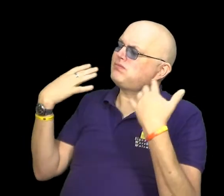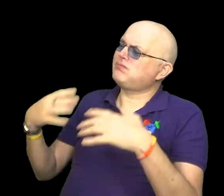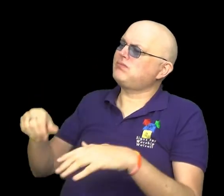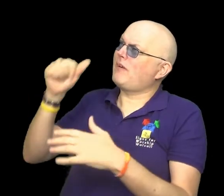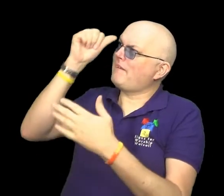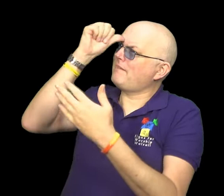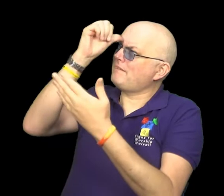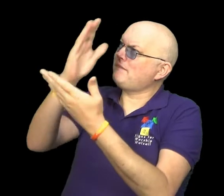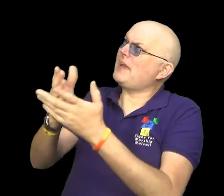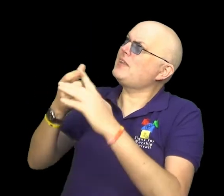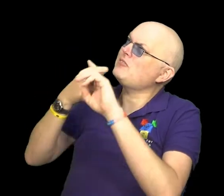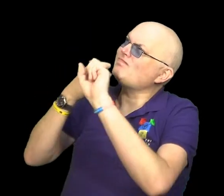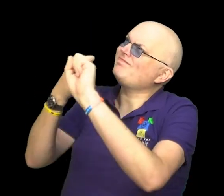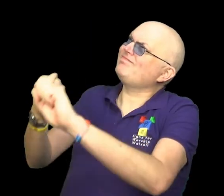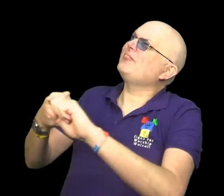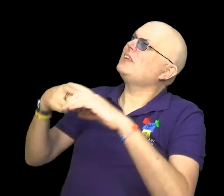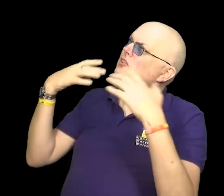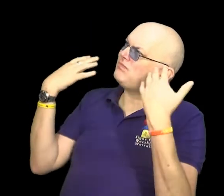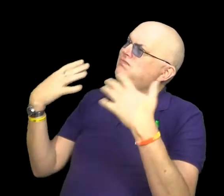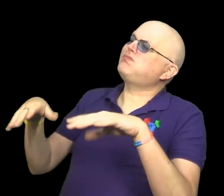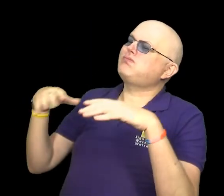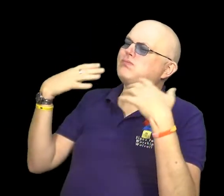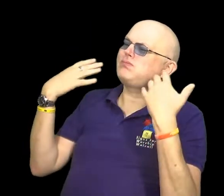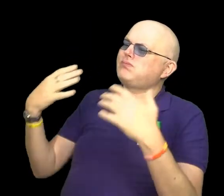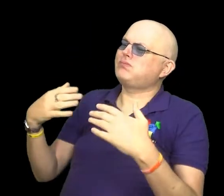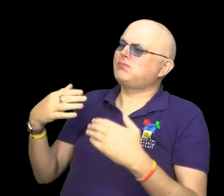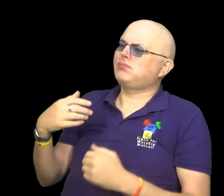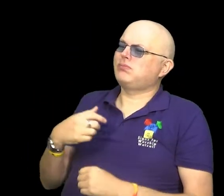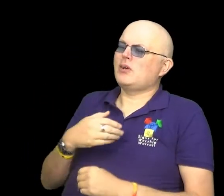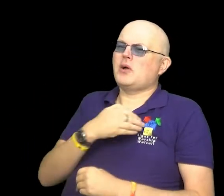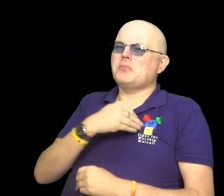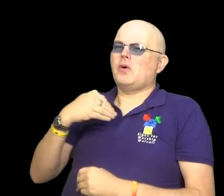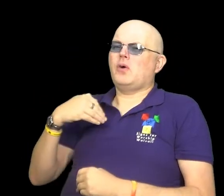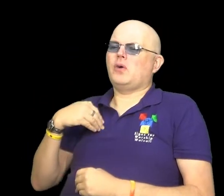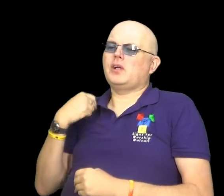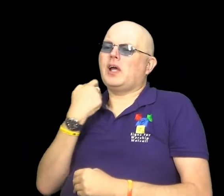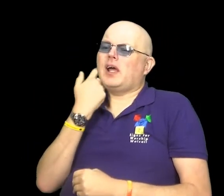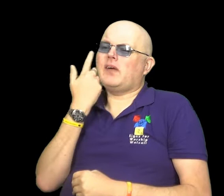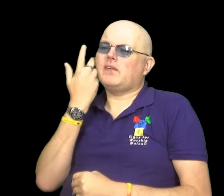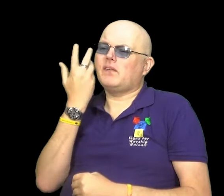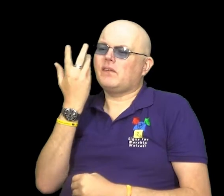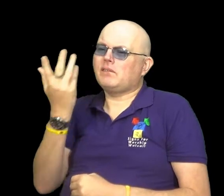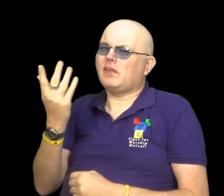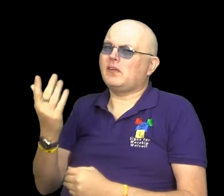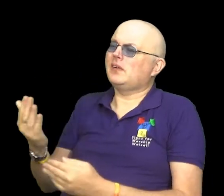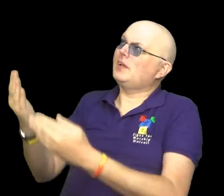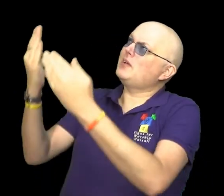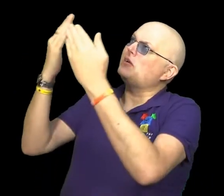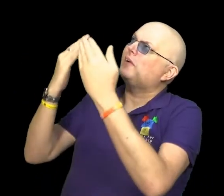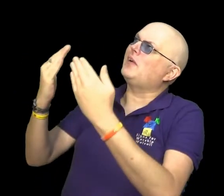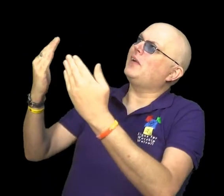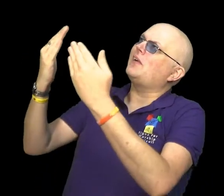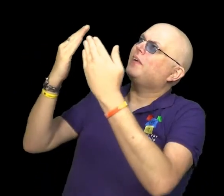thy faithfulness, great is thy faithfulness. Morning by